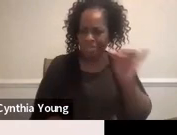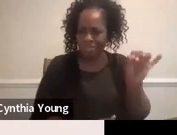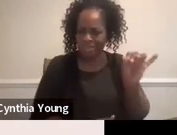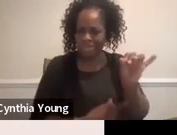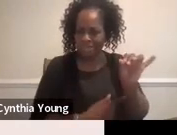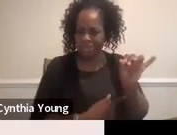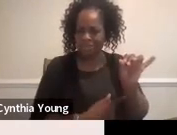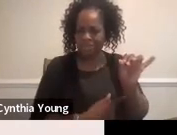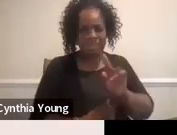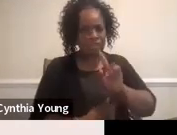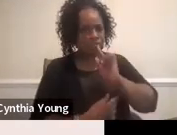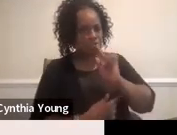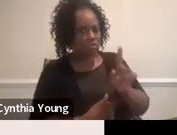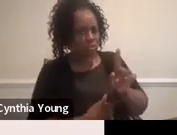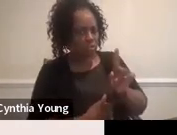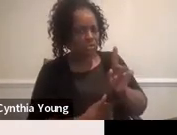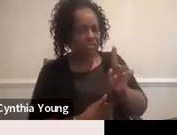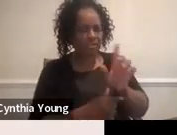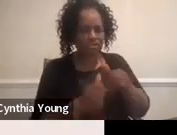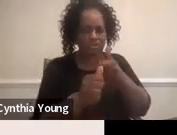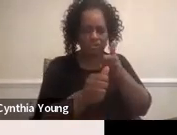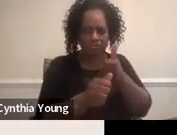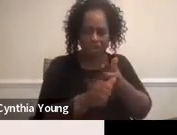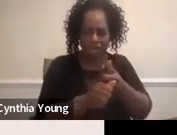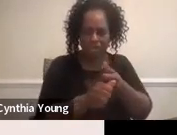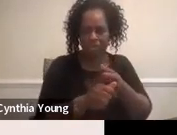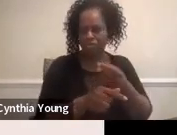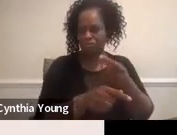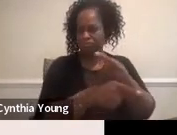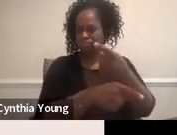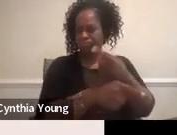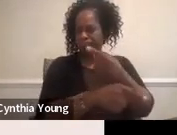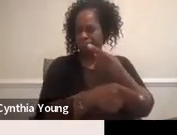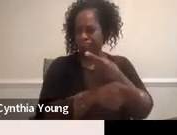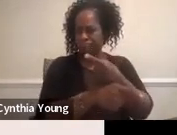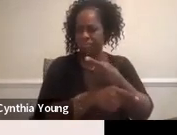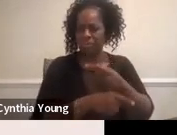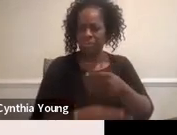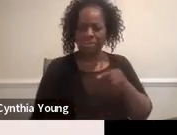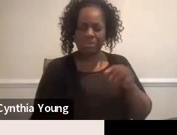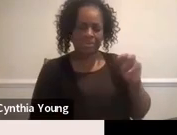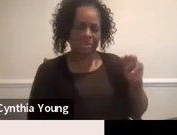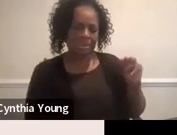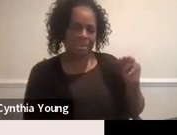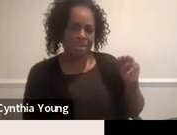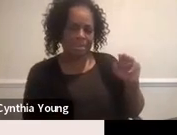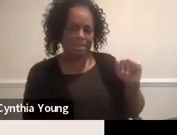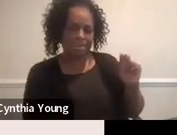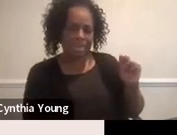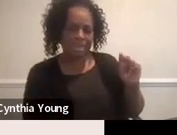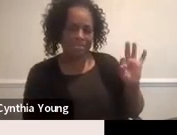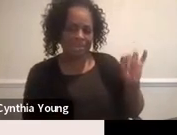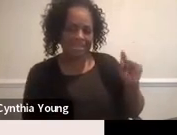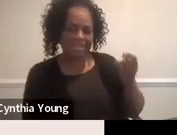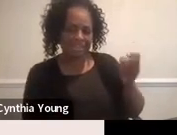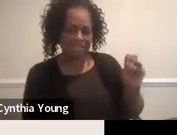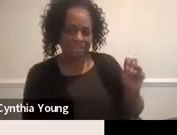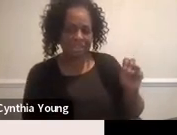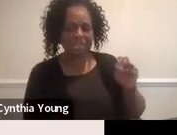Make sure that you followed regulations with manifestation determination, with documentation.